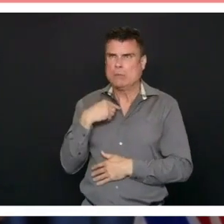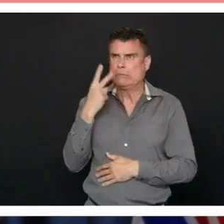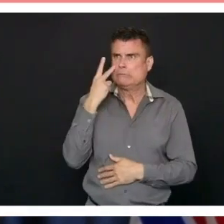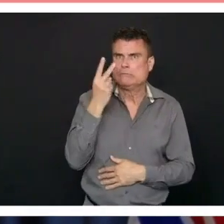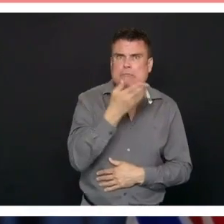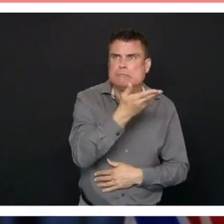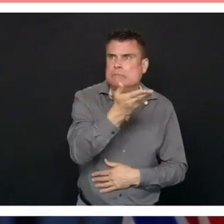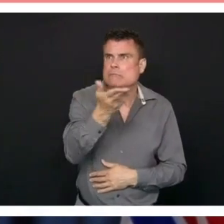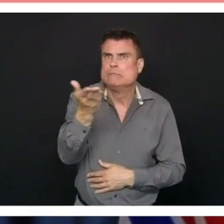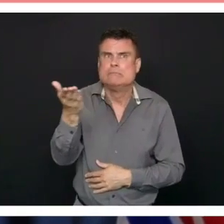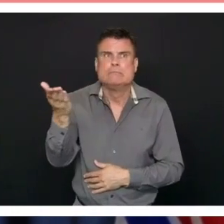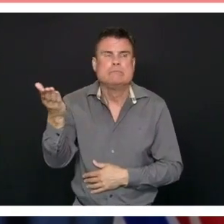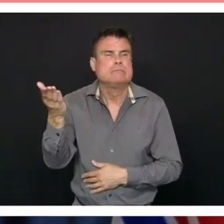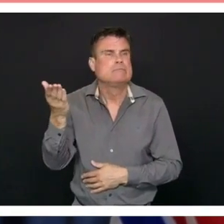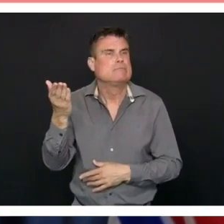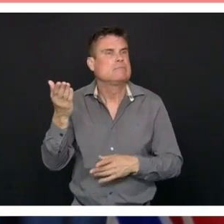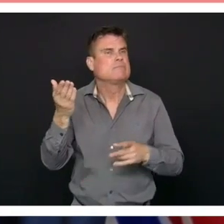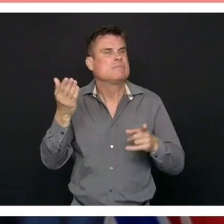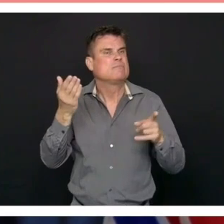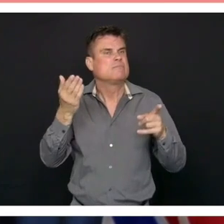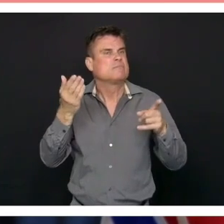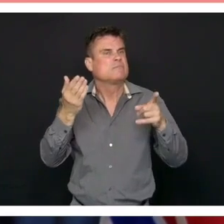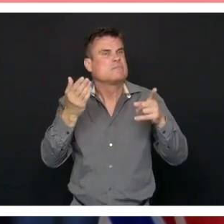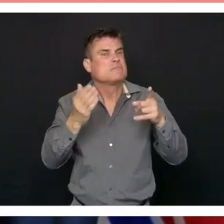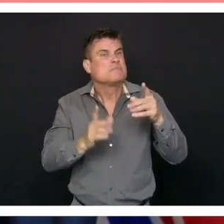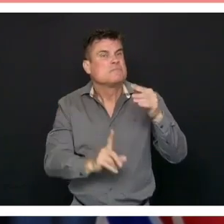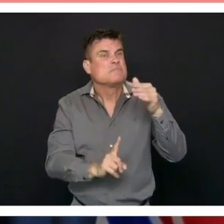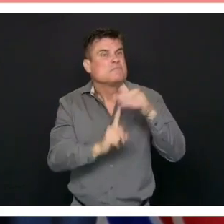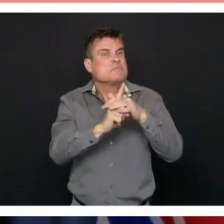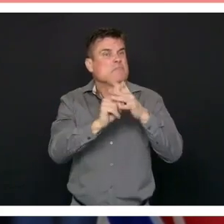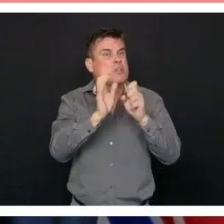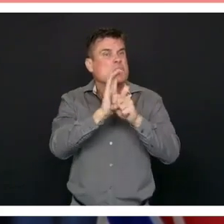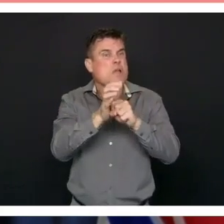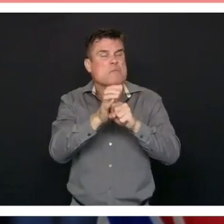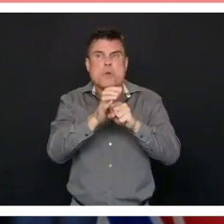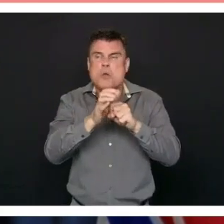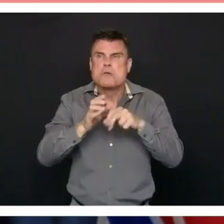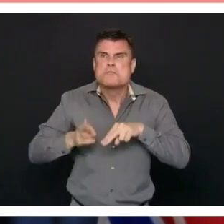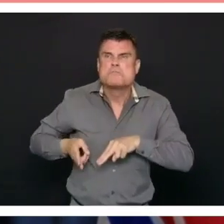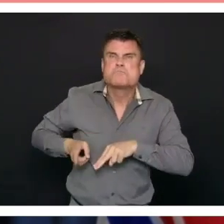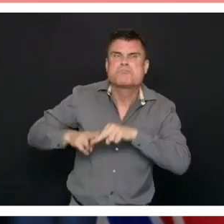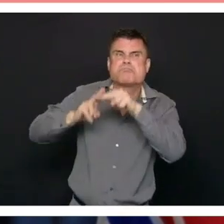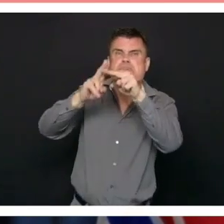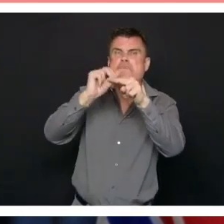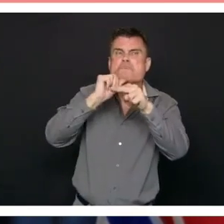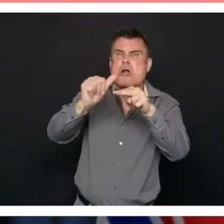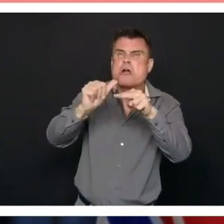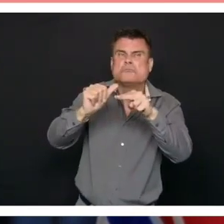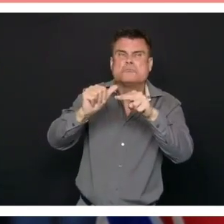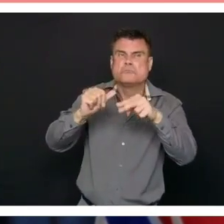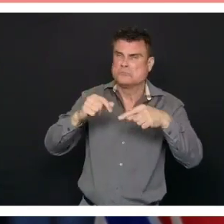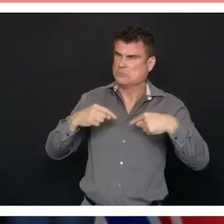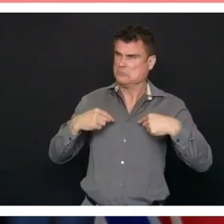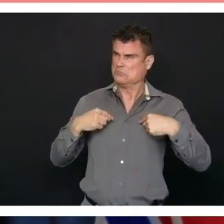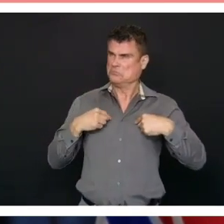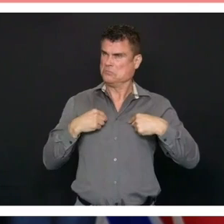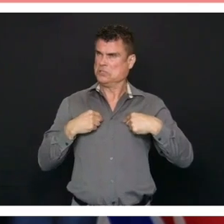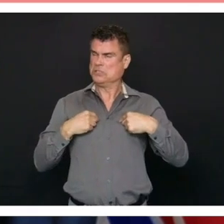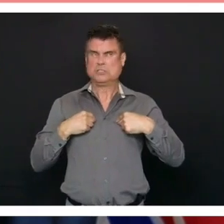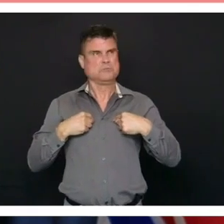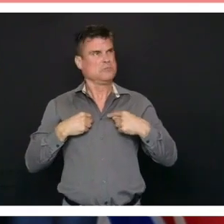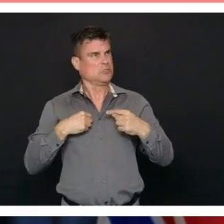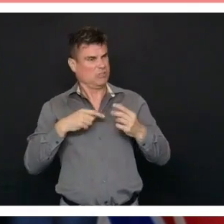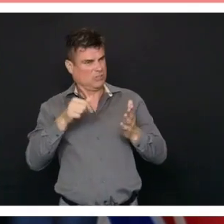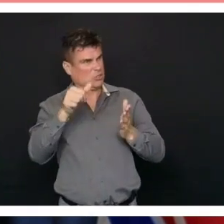emerge like the worst case scenario suggested it could so I know you both said it was a difficult decision to cancel these surgeries but can you